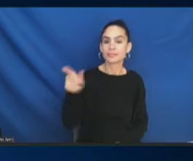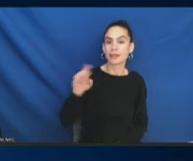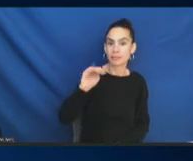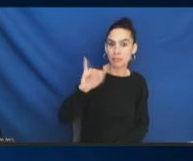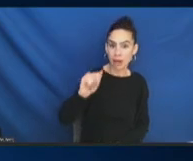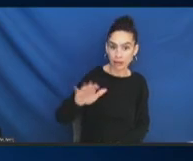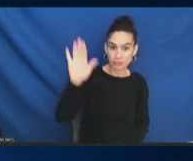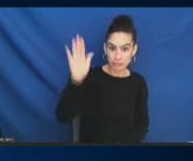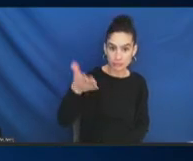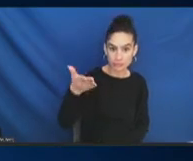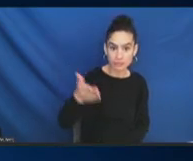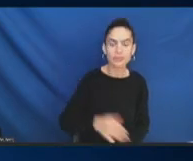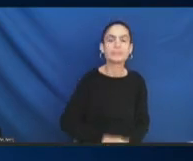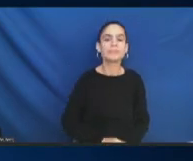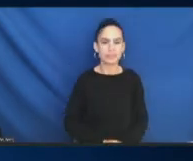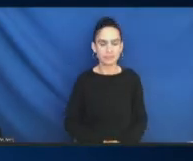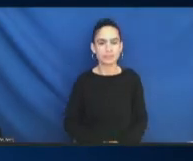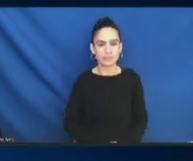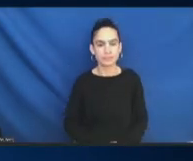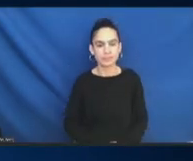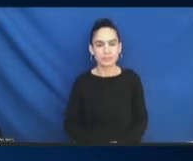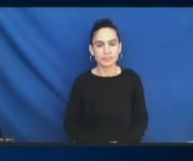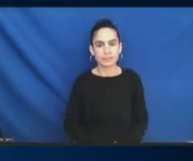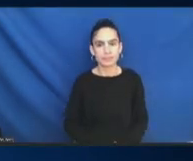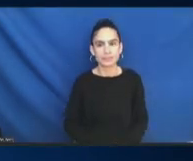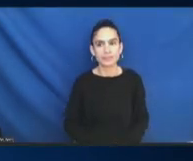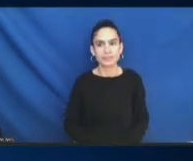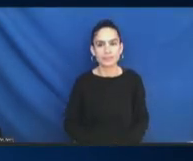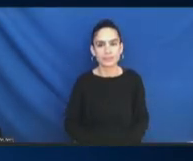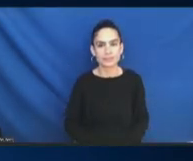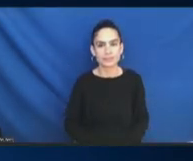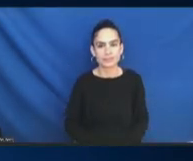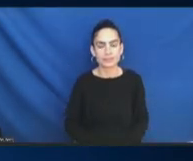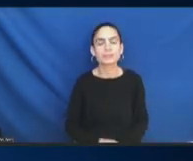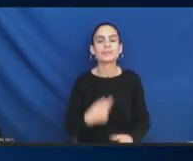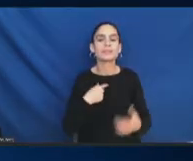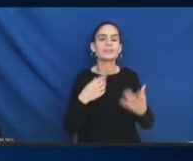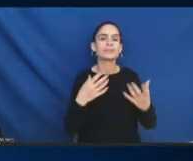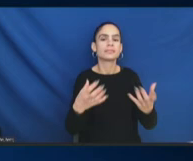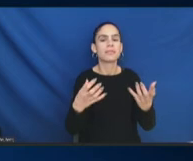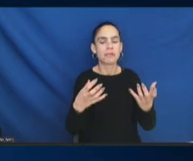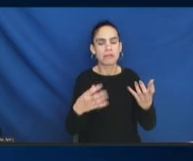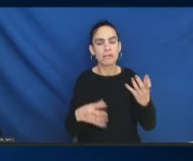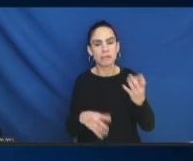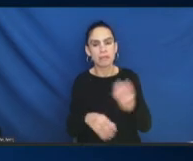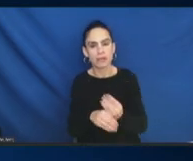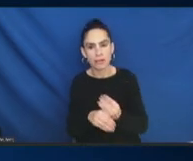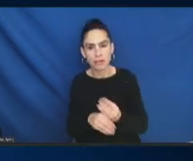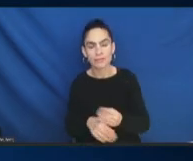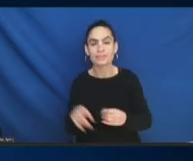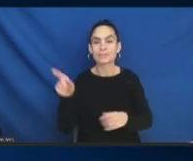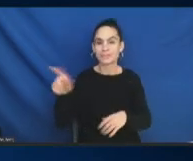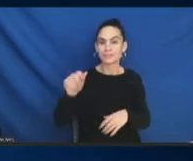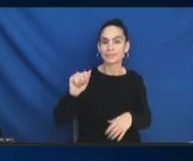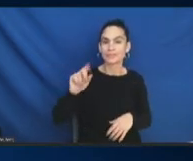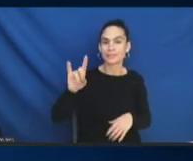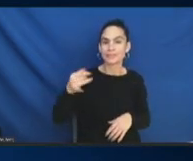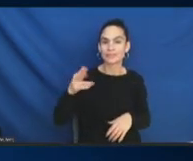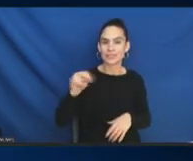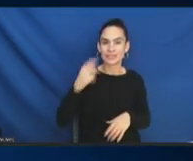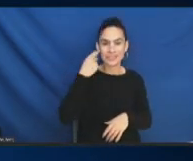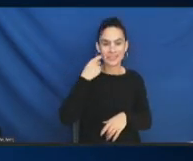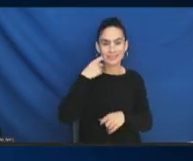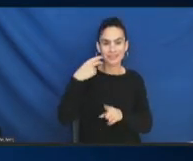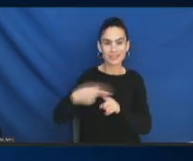Yeah. Yeah. No, I wanted to add on to what Aijan and Sarah were saying, which is, it'd be great to hear